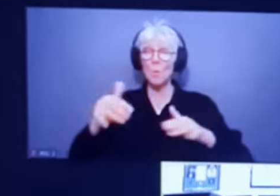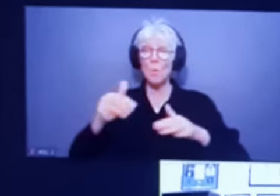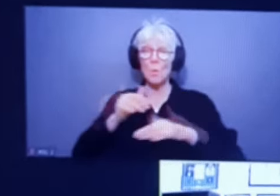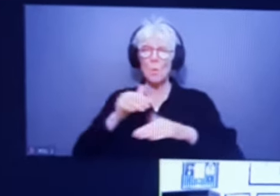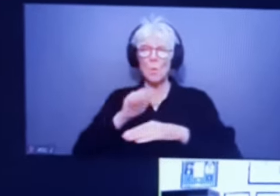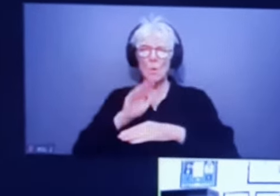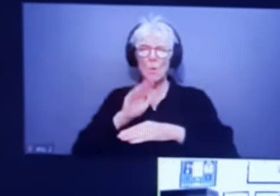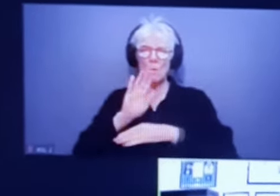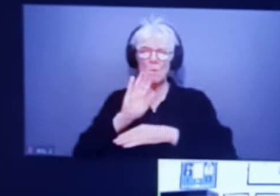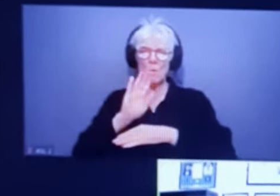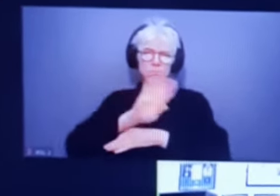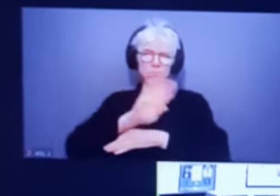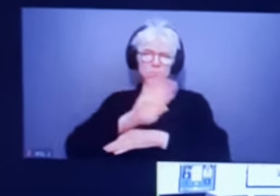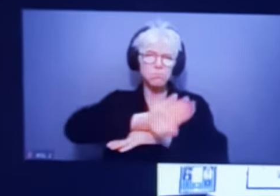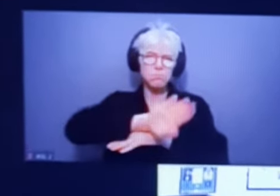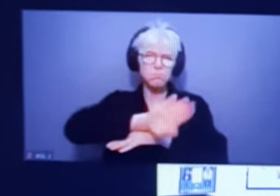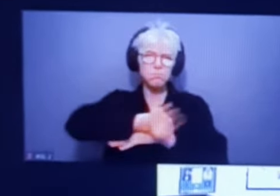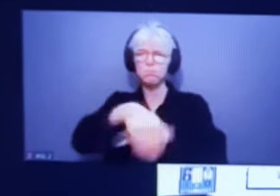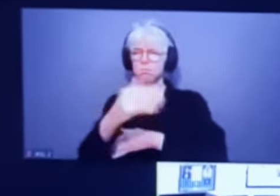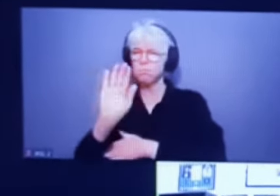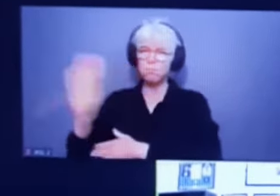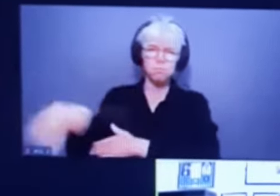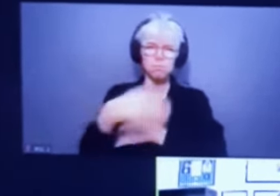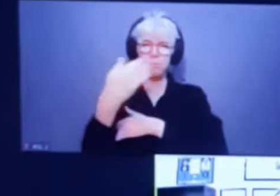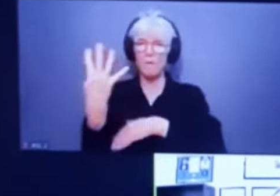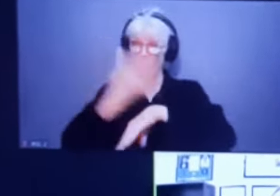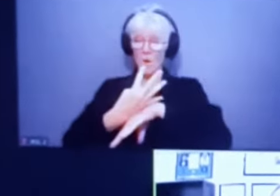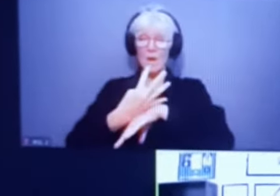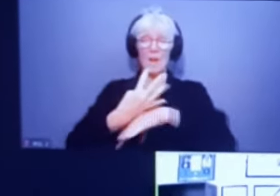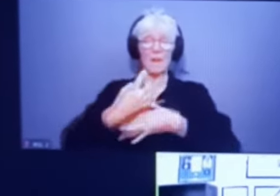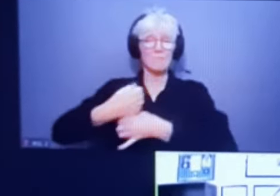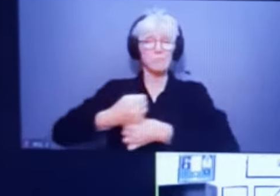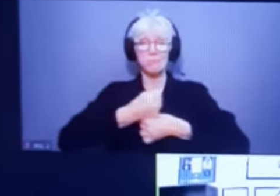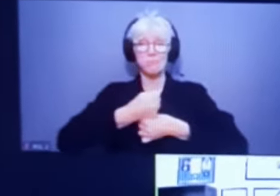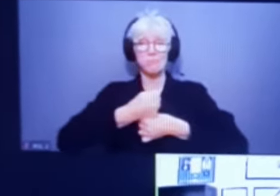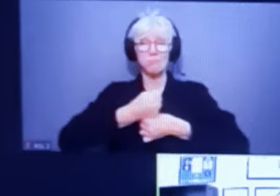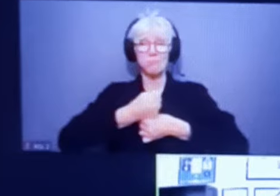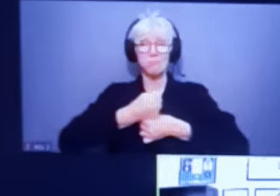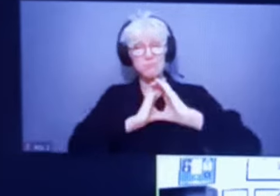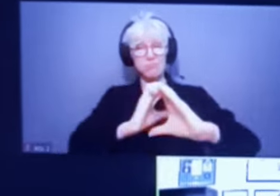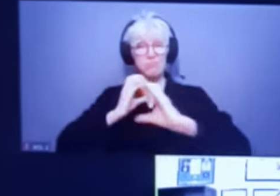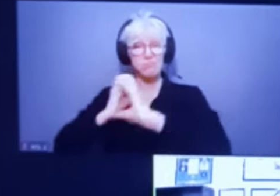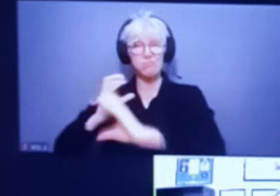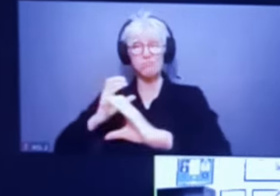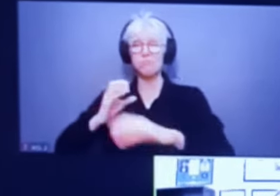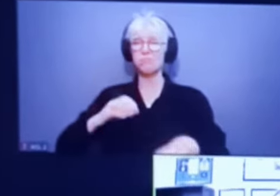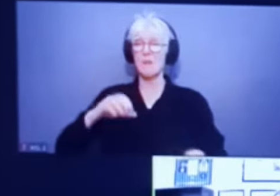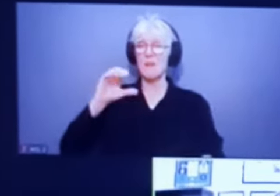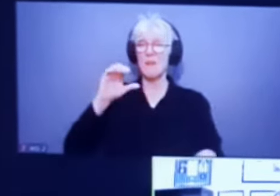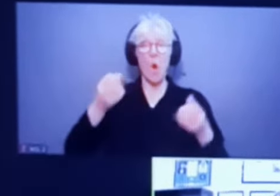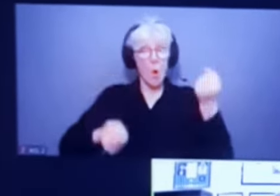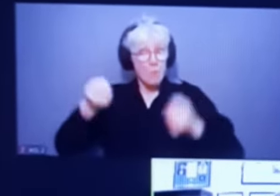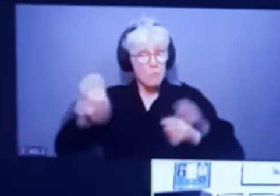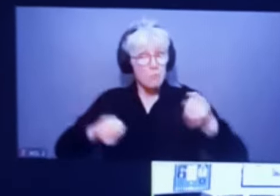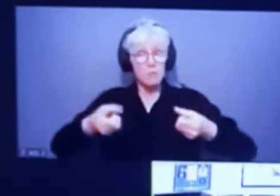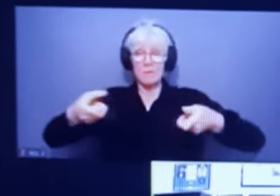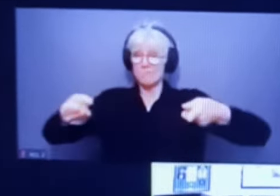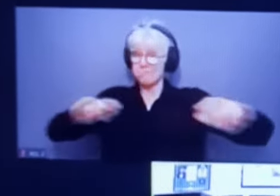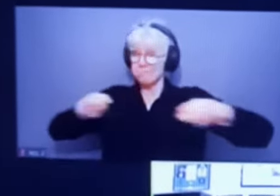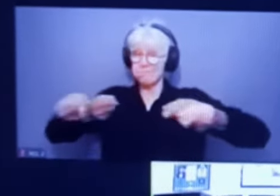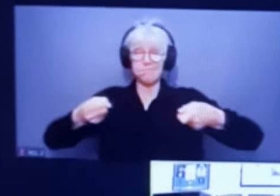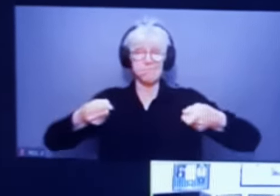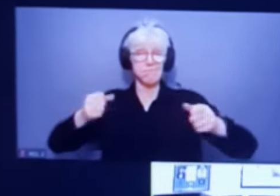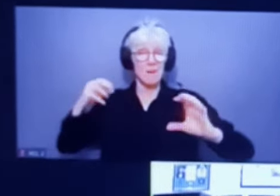four days. All of that coupled with thousands of heavy trucks, SUVs, and cars driving